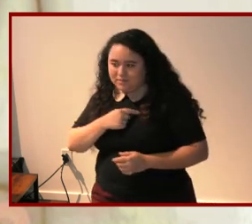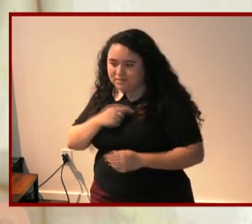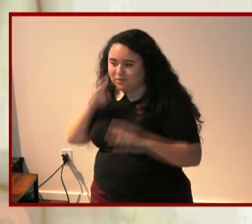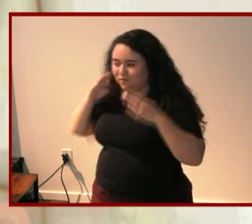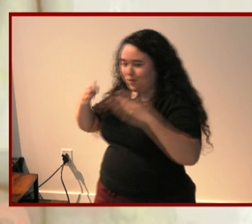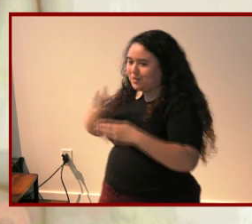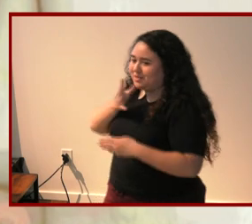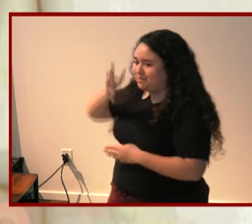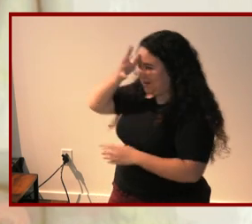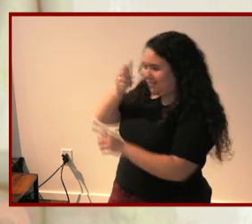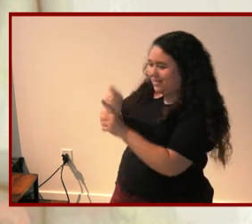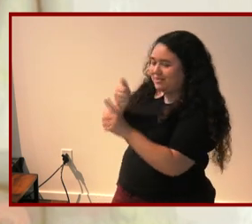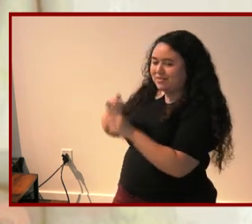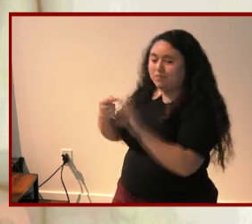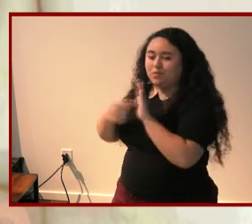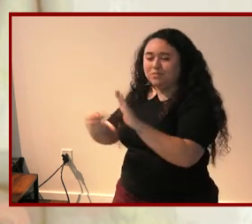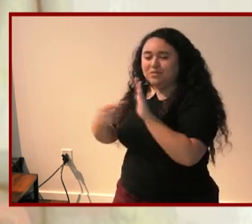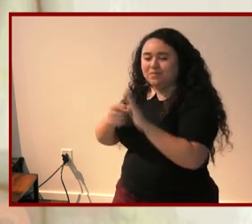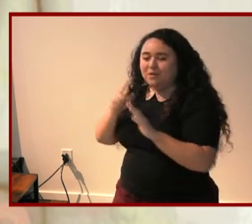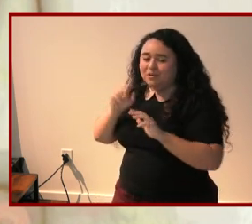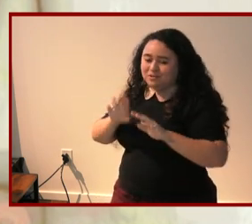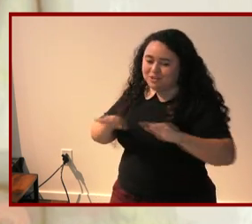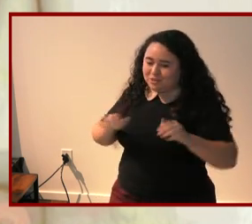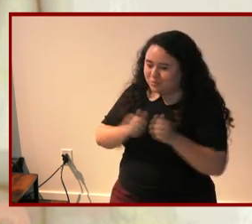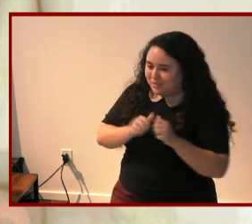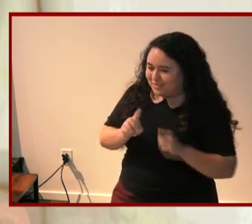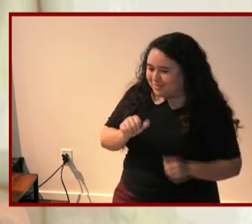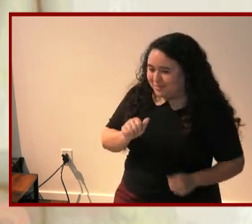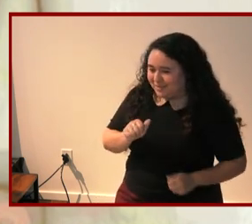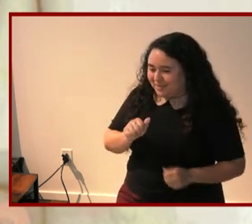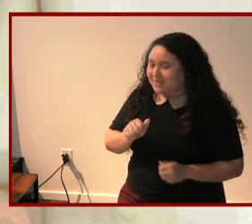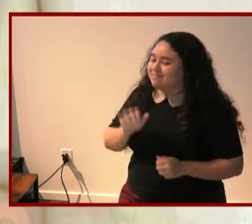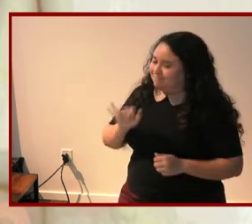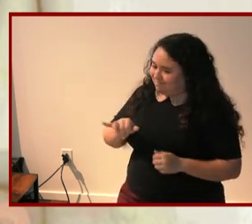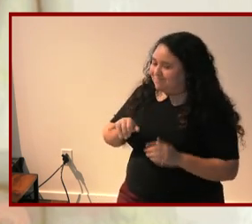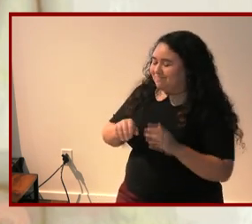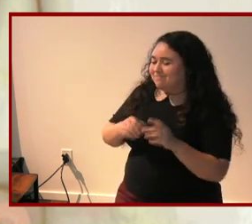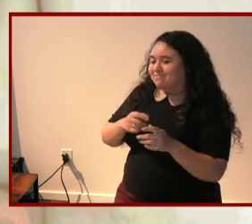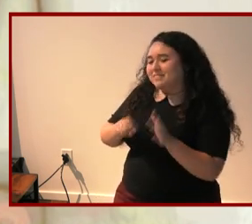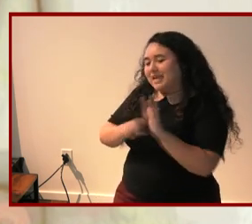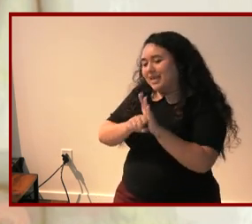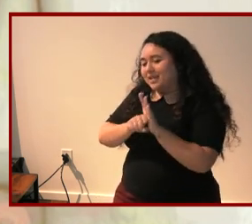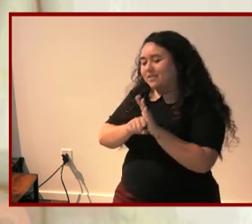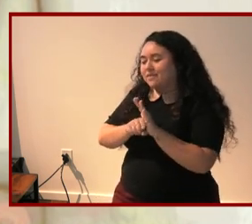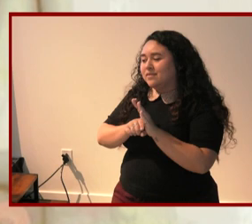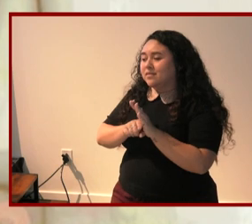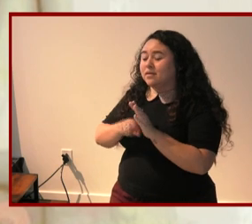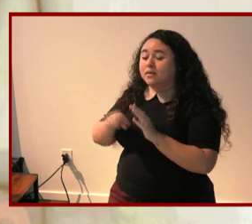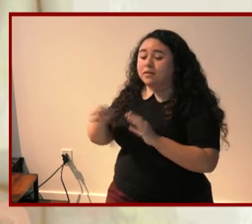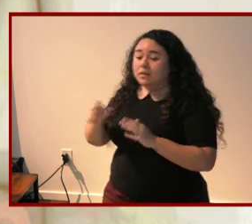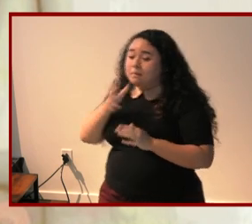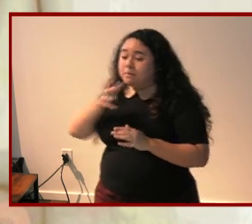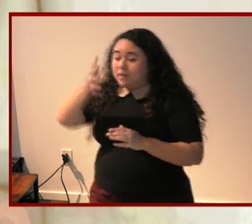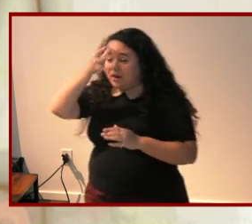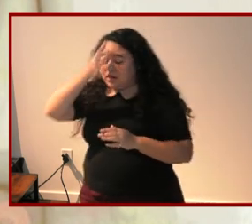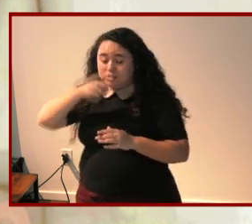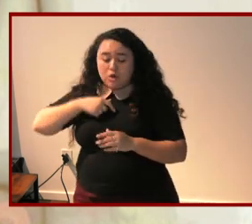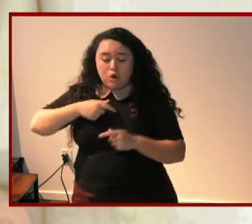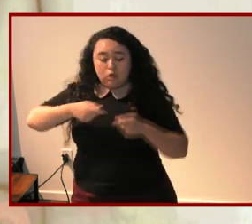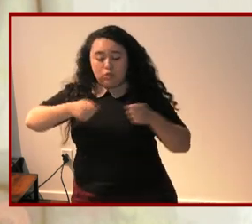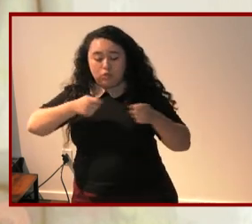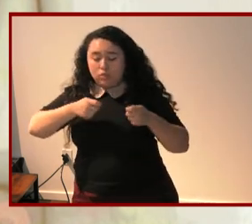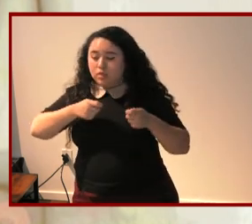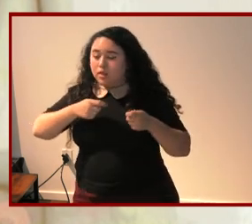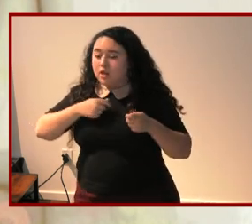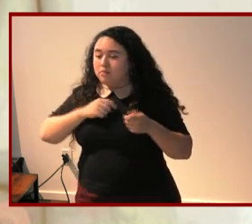themselves as spokespeople for disability in this accusation parents reenact paternalism by telling a story that